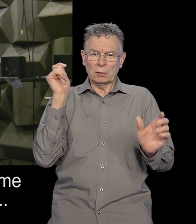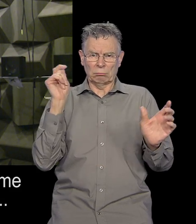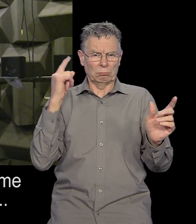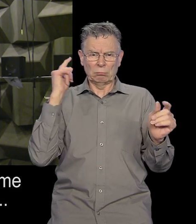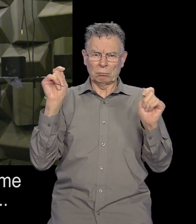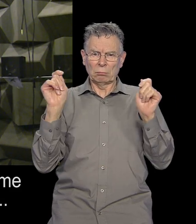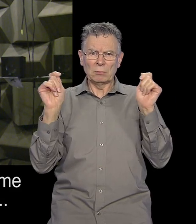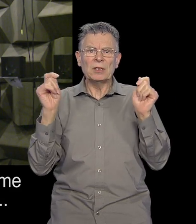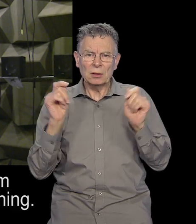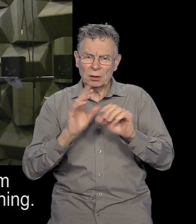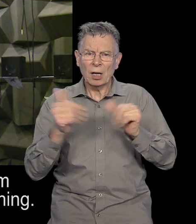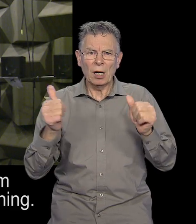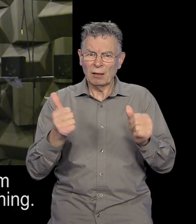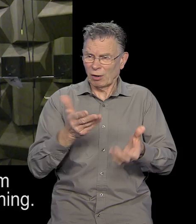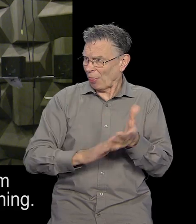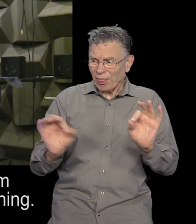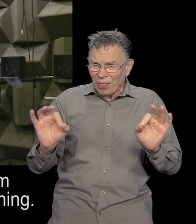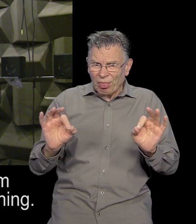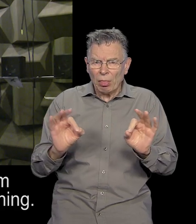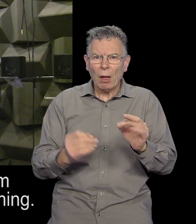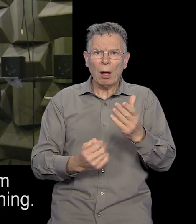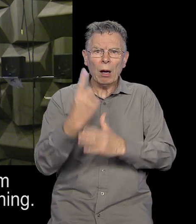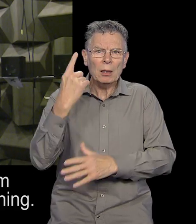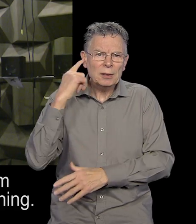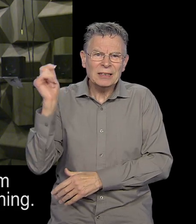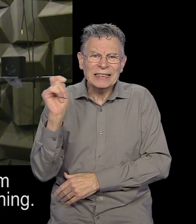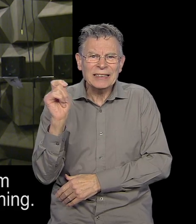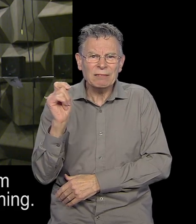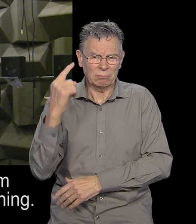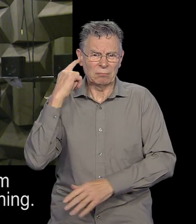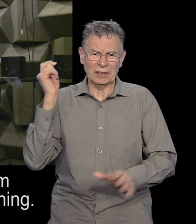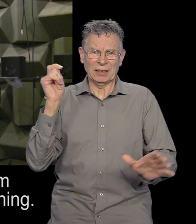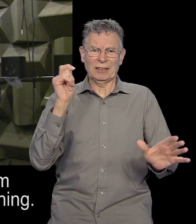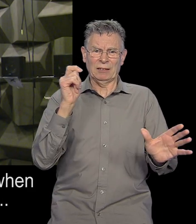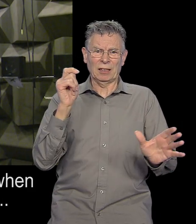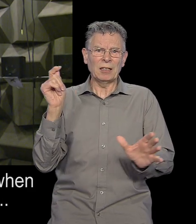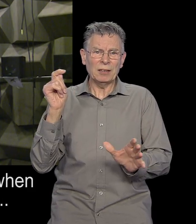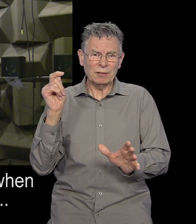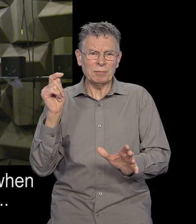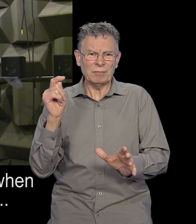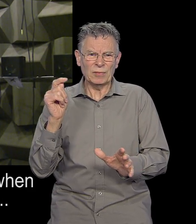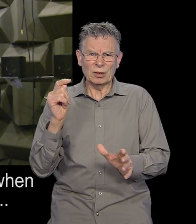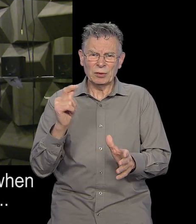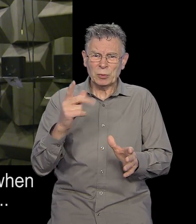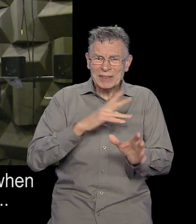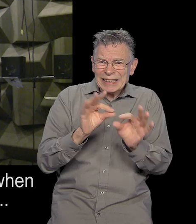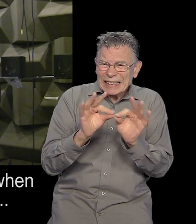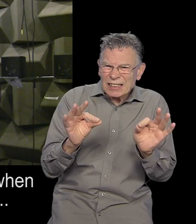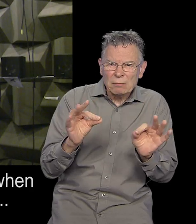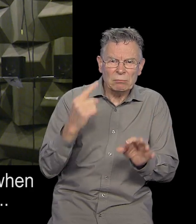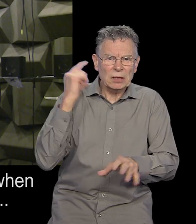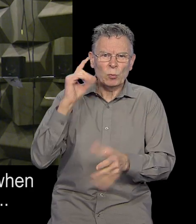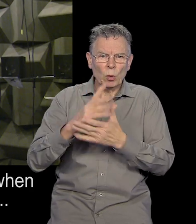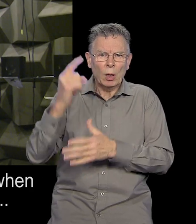tinnitus sounds themselves because the auditory system actually doesn't like to hear nothing. It likes to hear